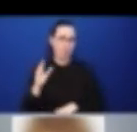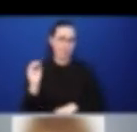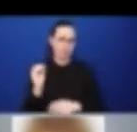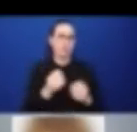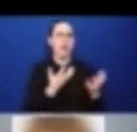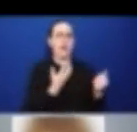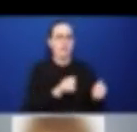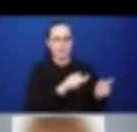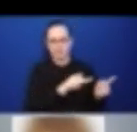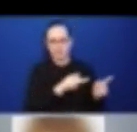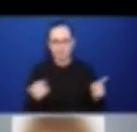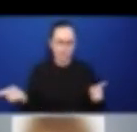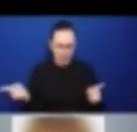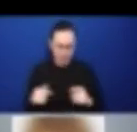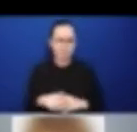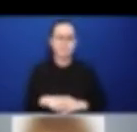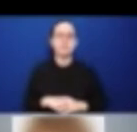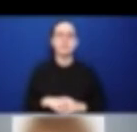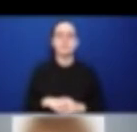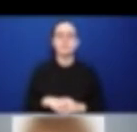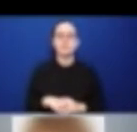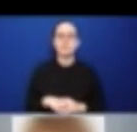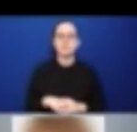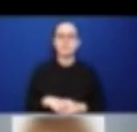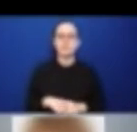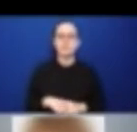particular piece of the project.